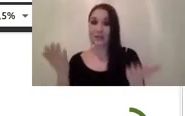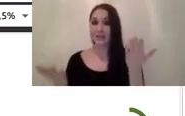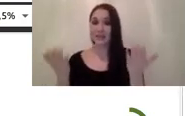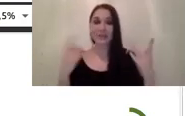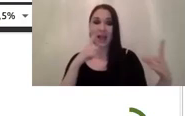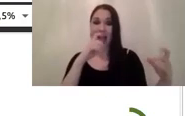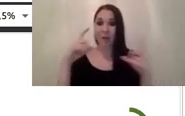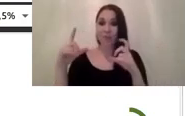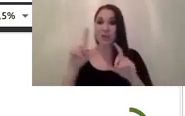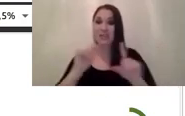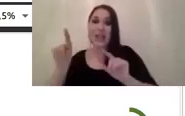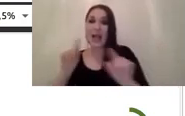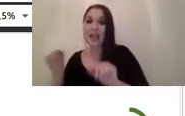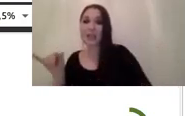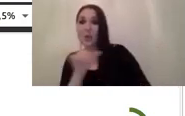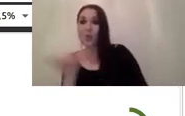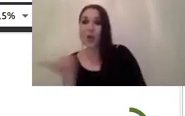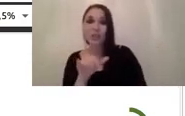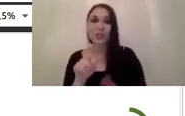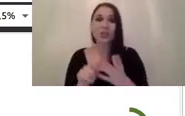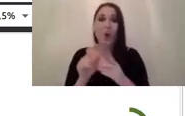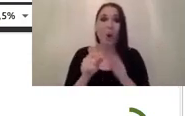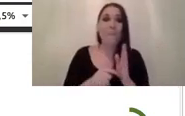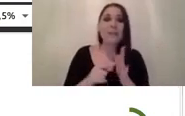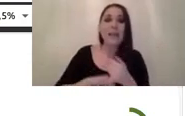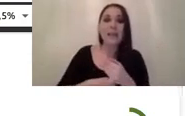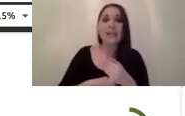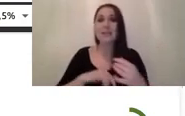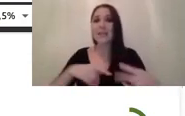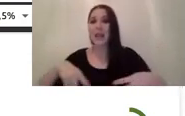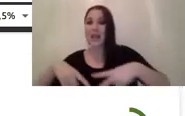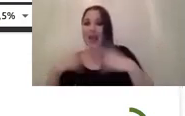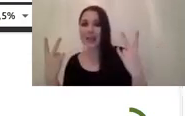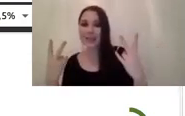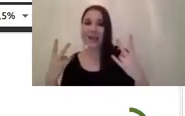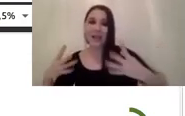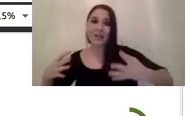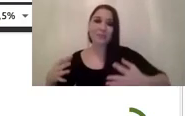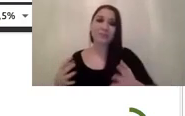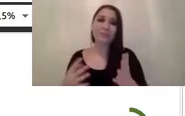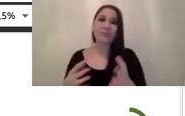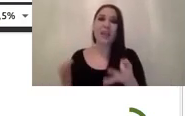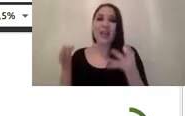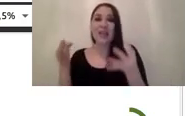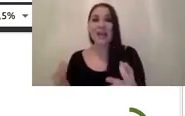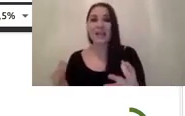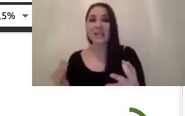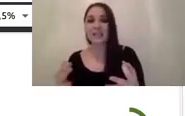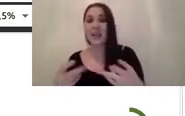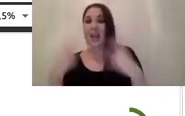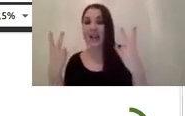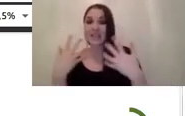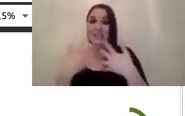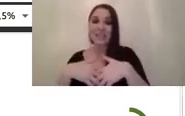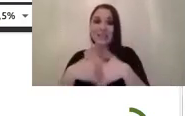camera selection the optics the lagging system and also the interface of the camera that we're going to